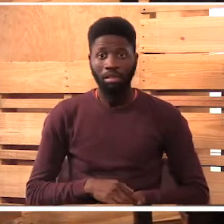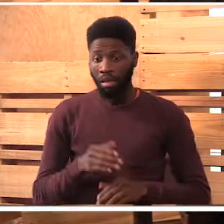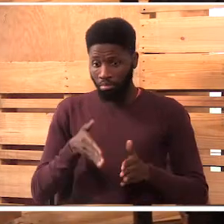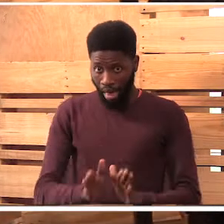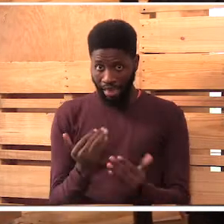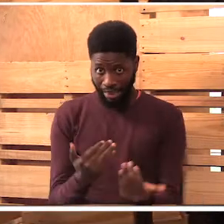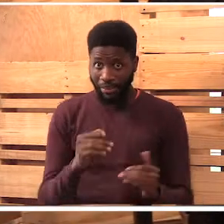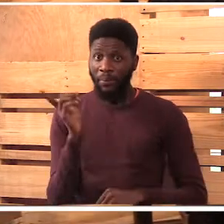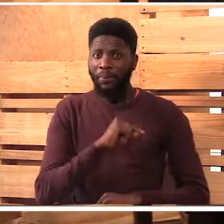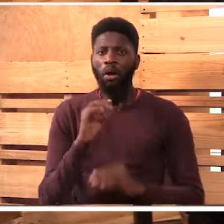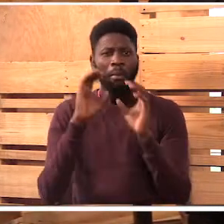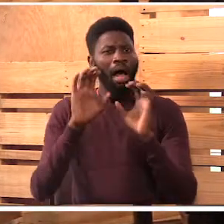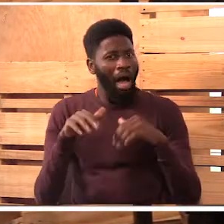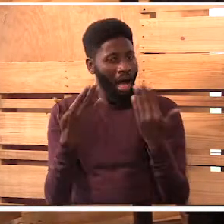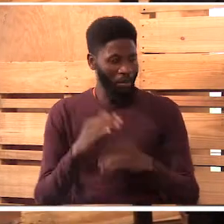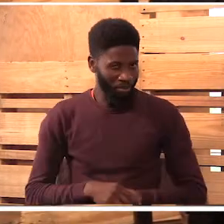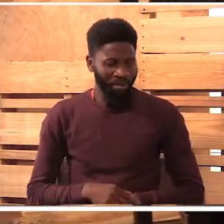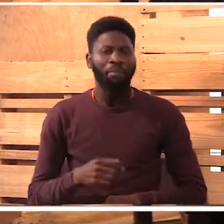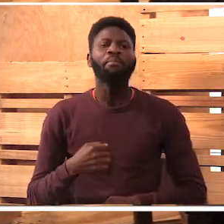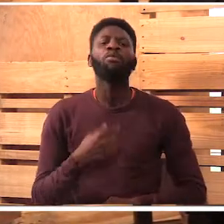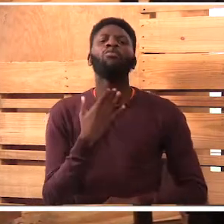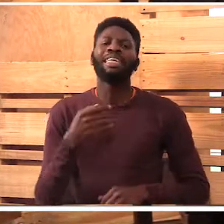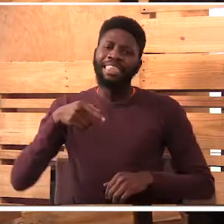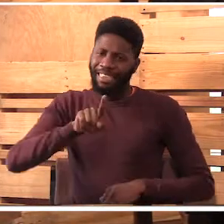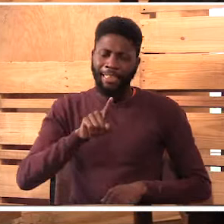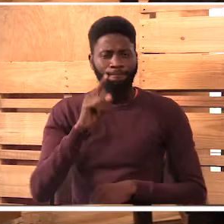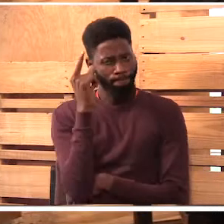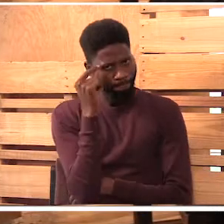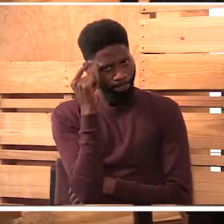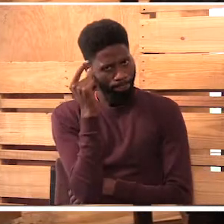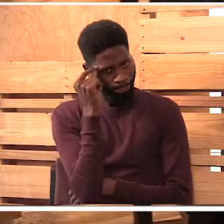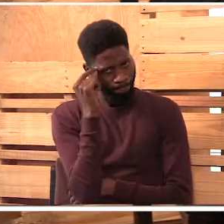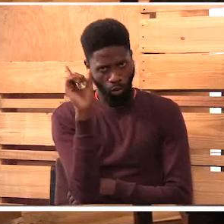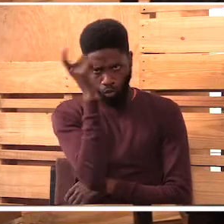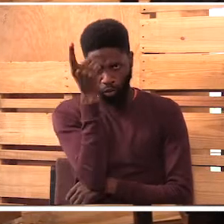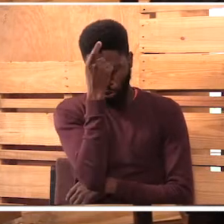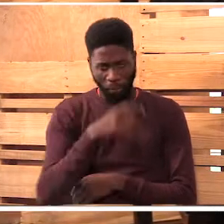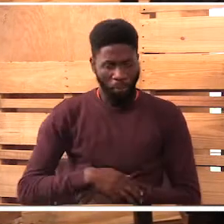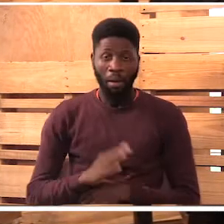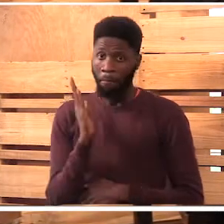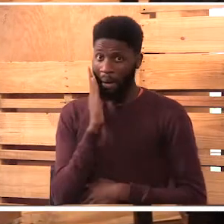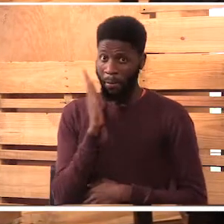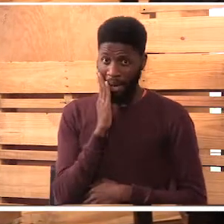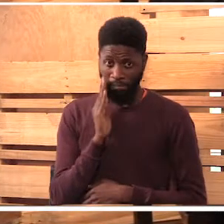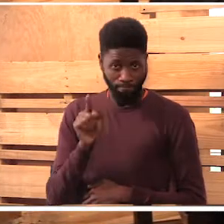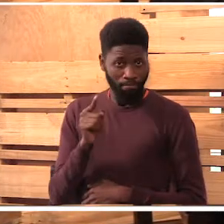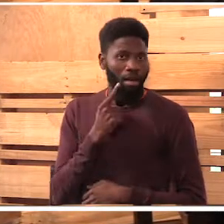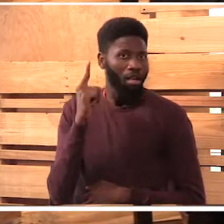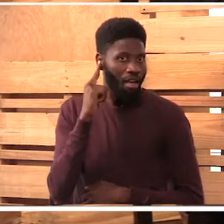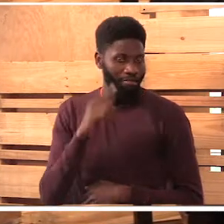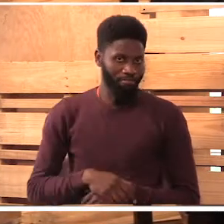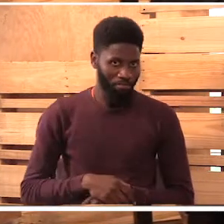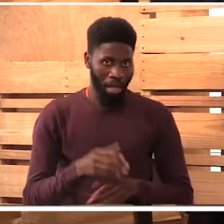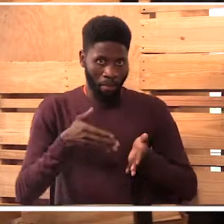I would also want you to pause and ask yourself of a mother who is deaf has a baby